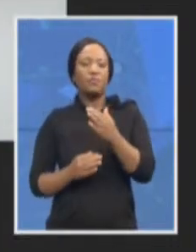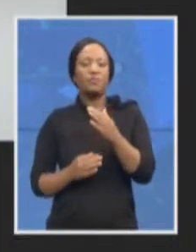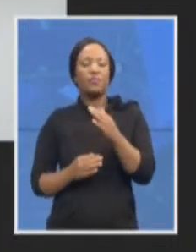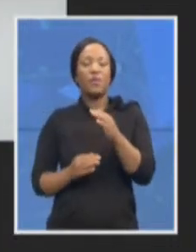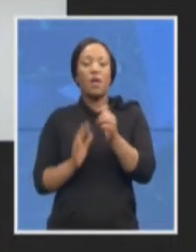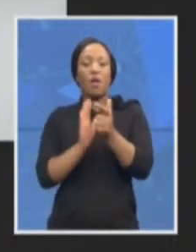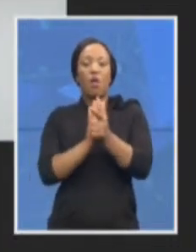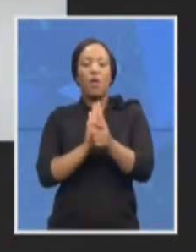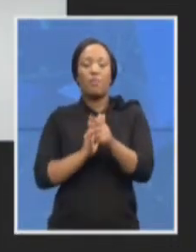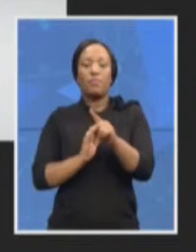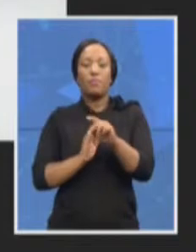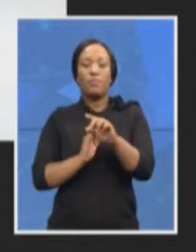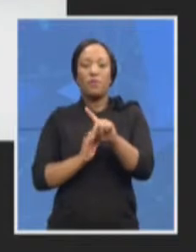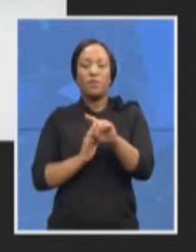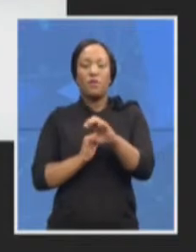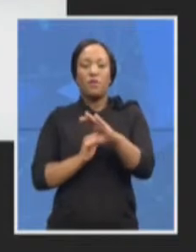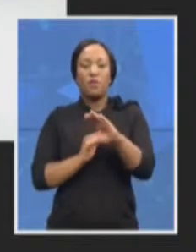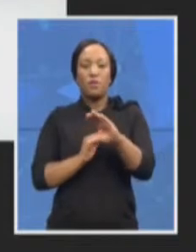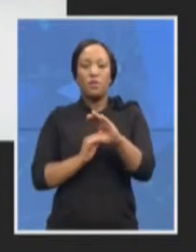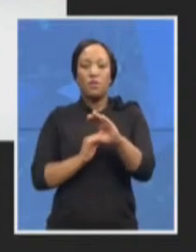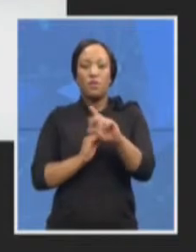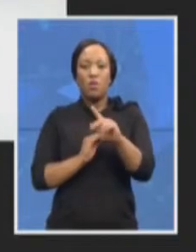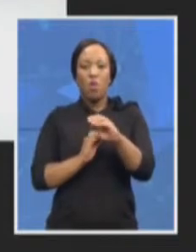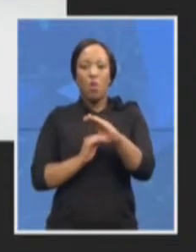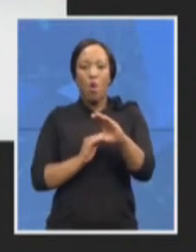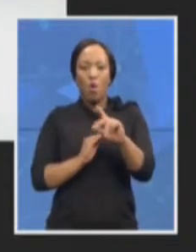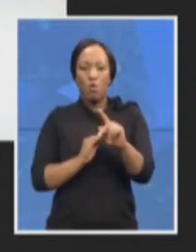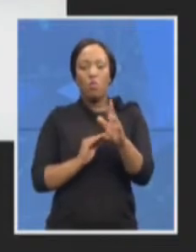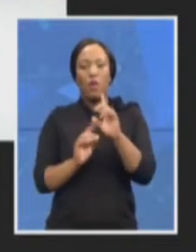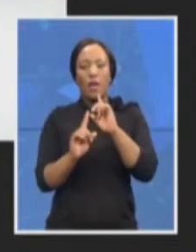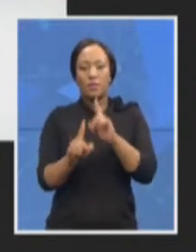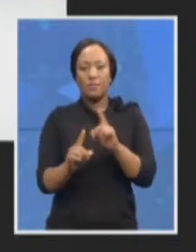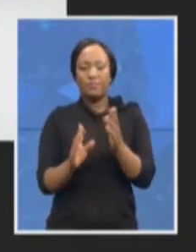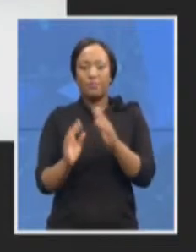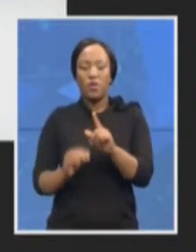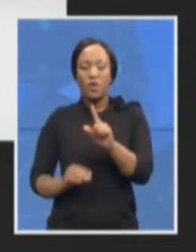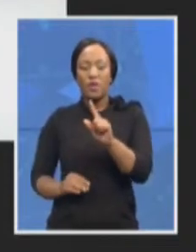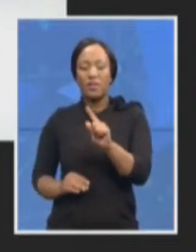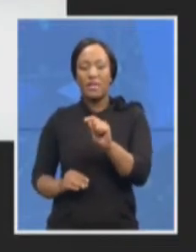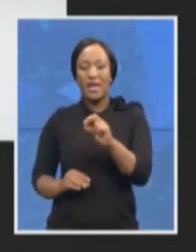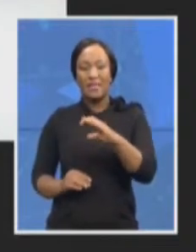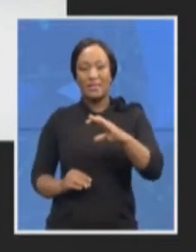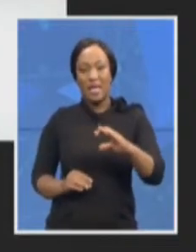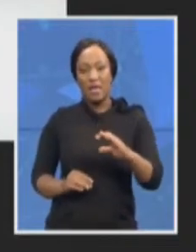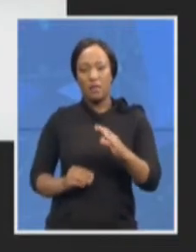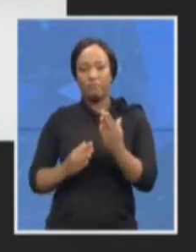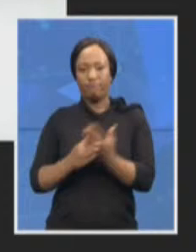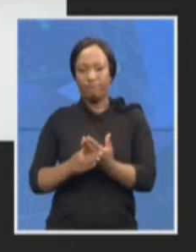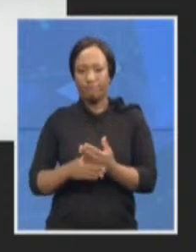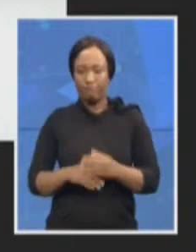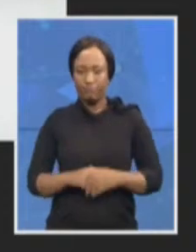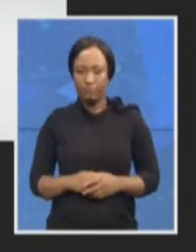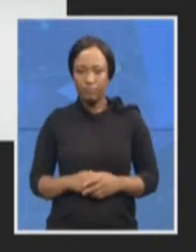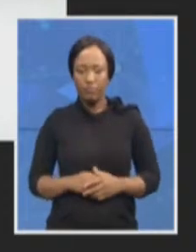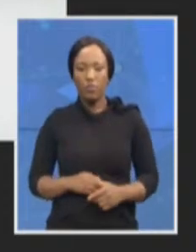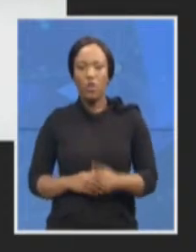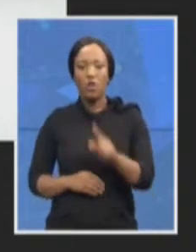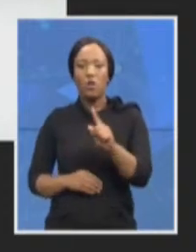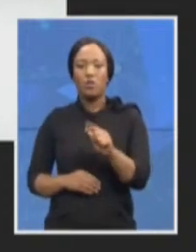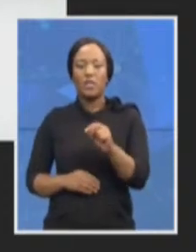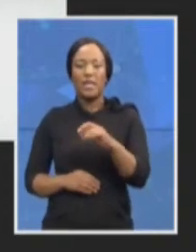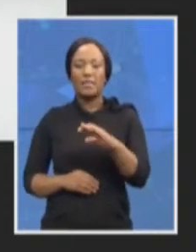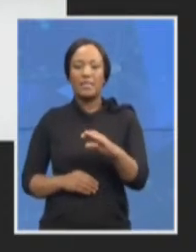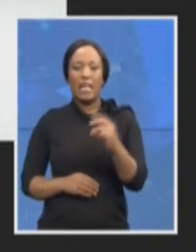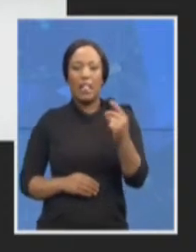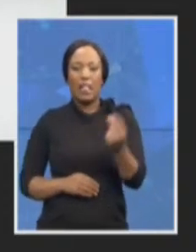on the TRC cases yes the issue of the missing of the deadline which was my